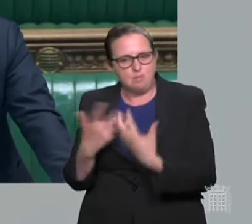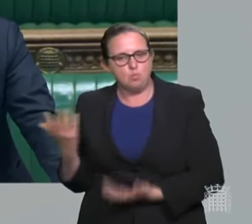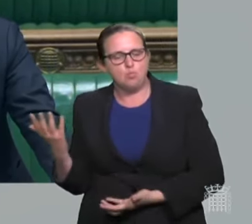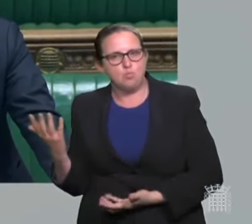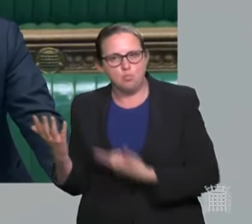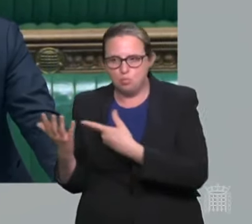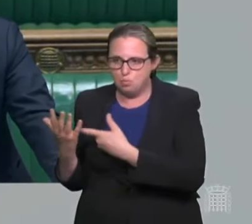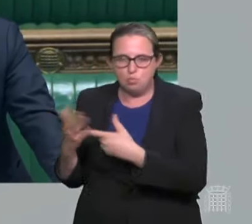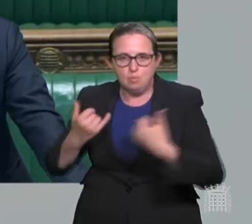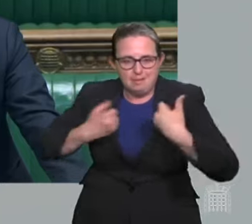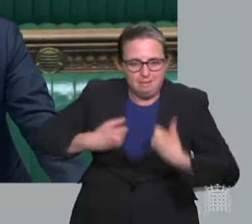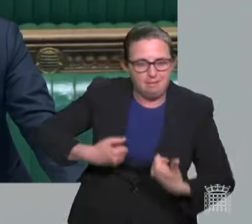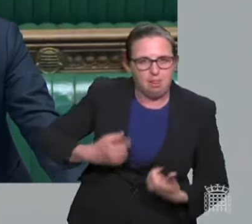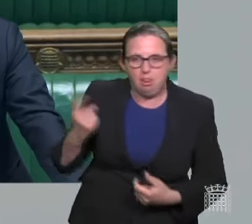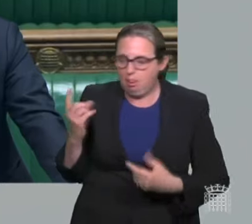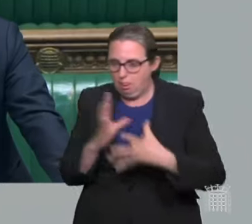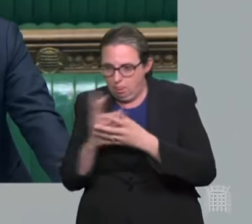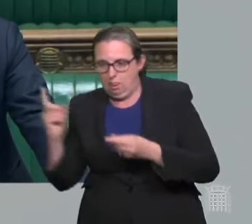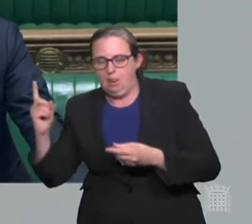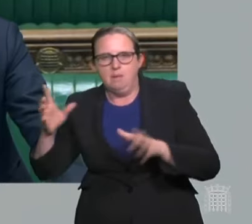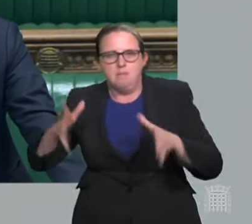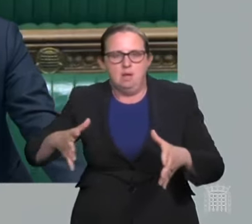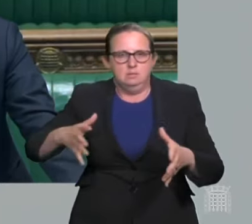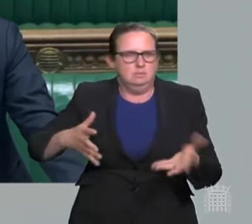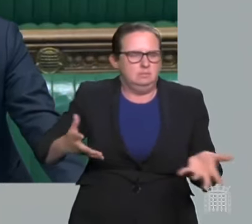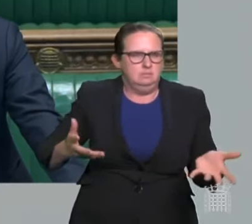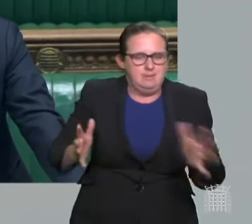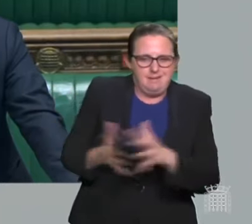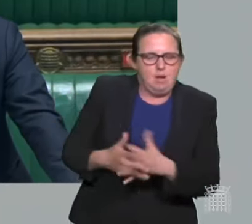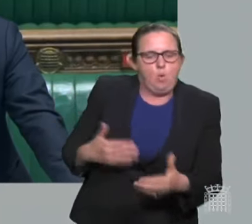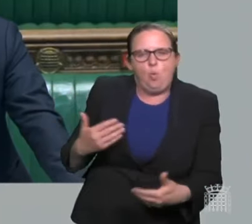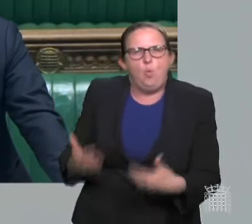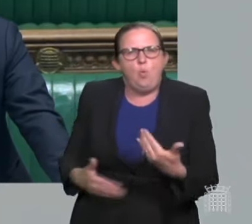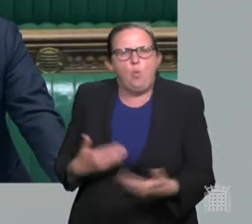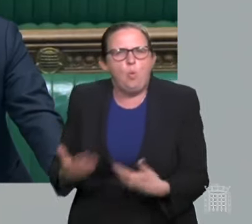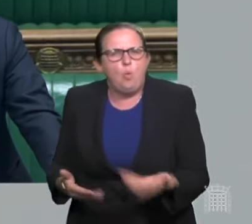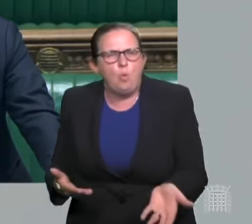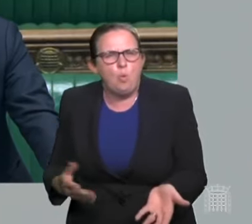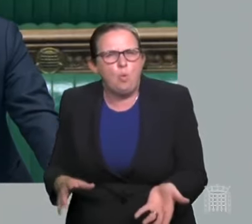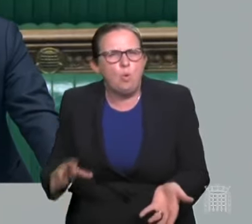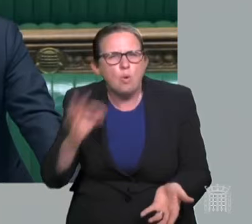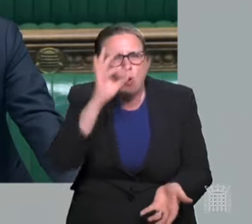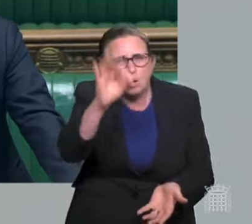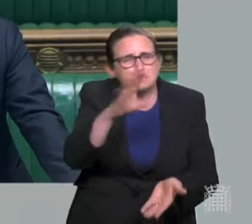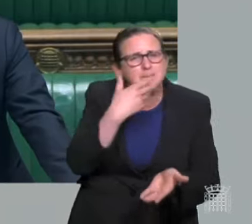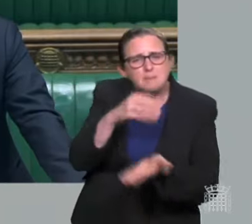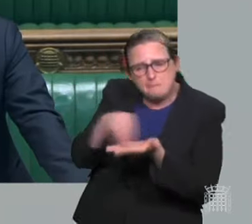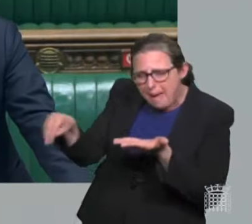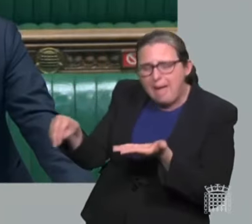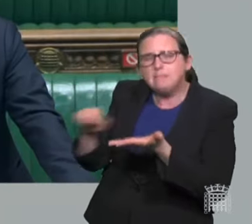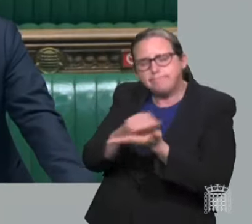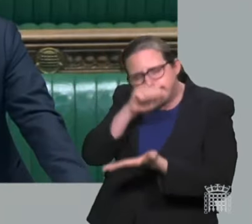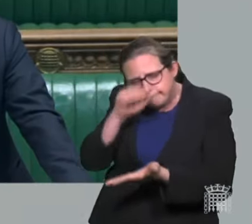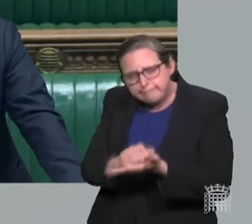those who are sick will need to isolate themselves from the rest of society? So will he ensure that they are paid proper